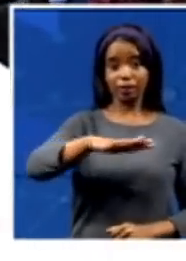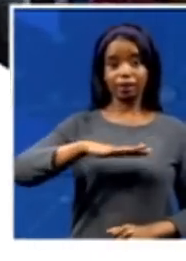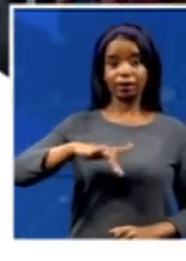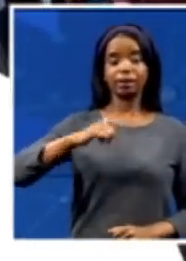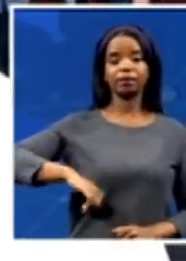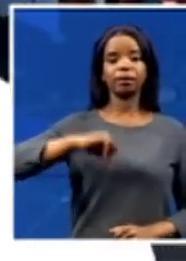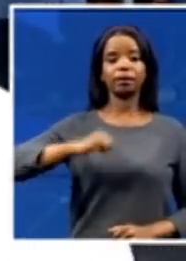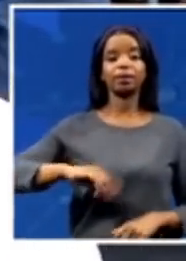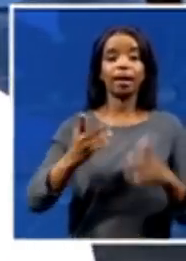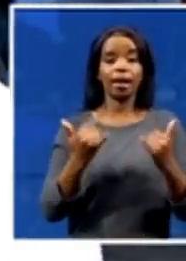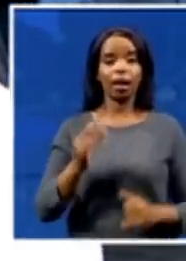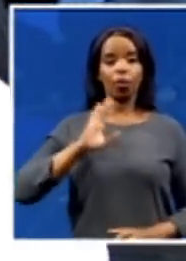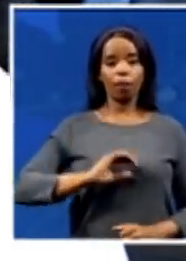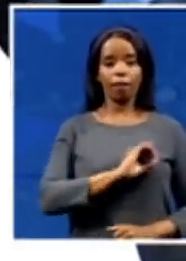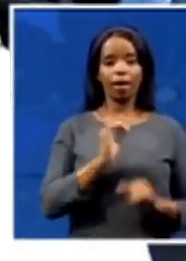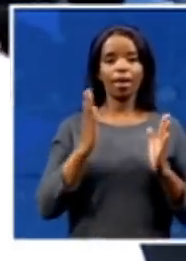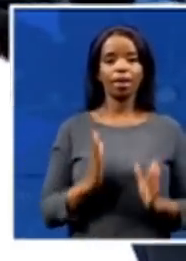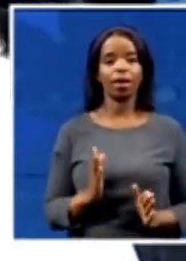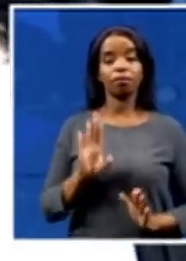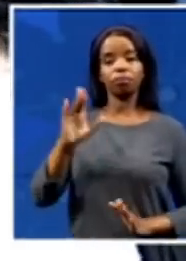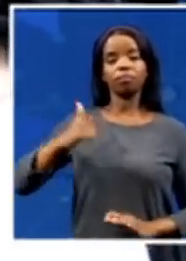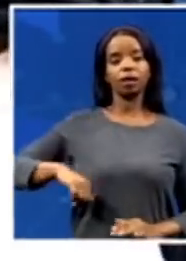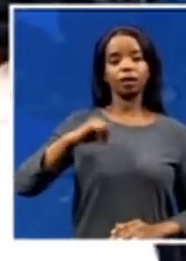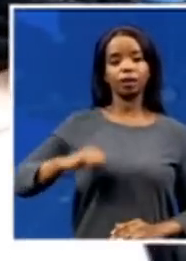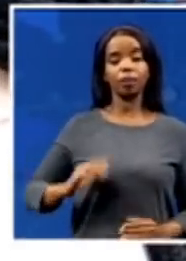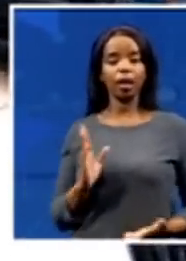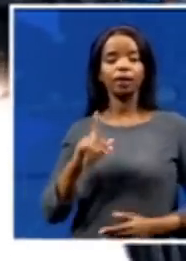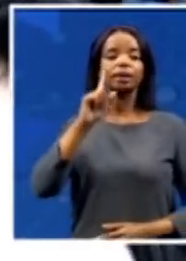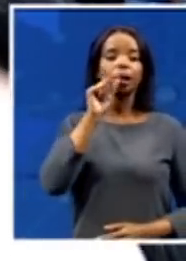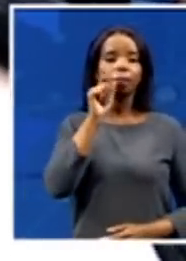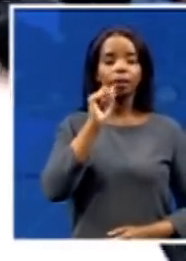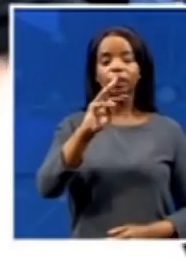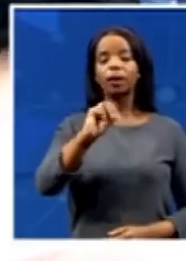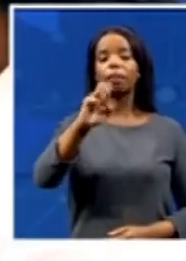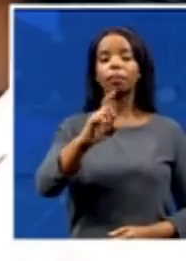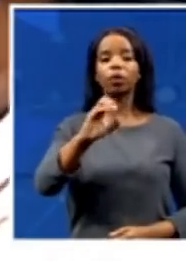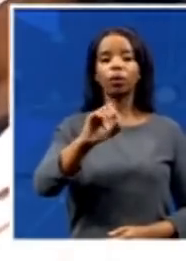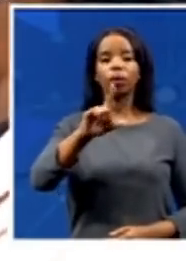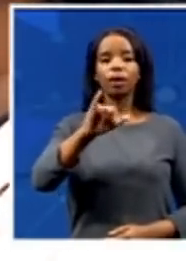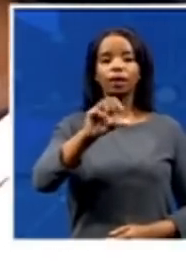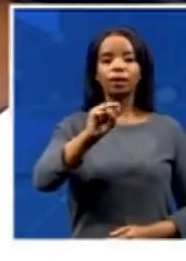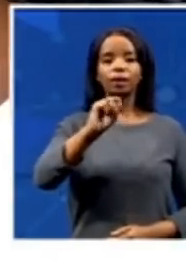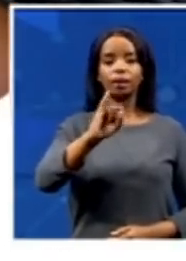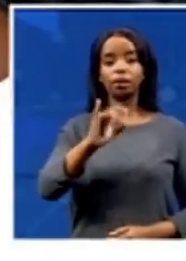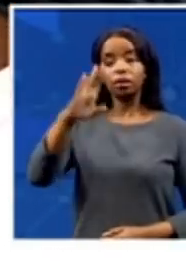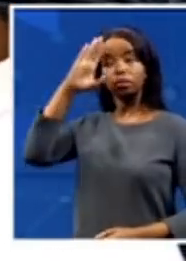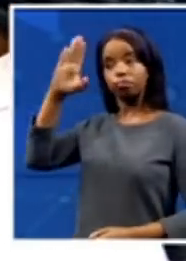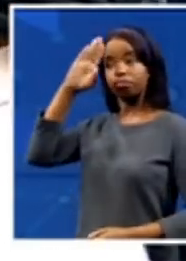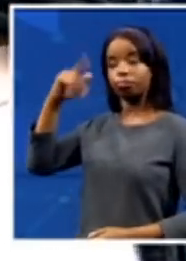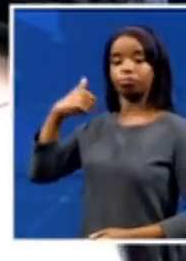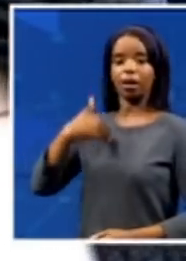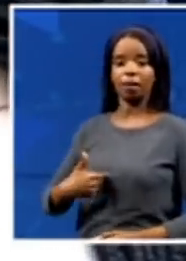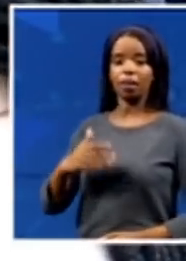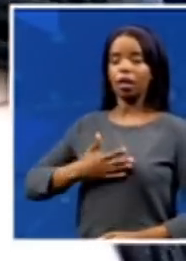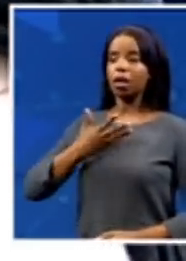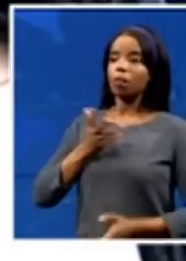municipality, Mr. Mkoli Sikawunda. Mayor, very good morning to you. I was just speaking to you before we went on air on how tired you look,